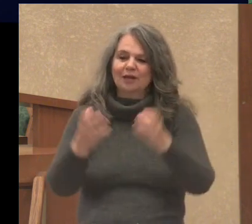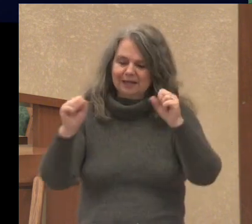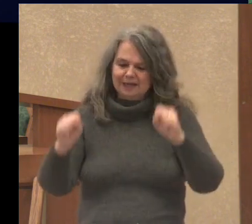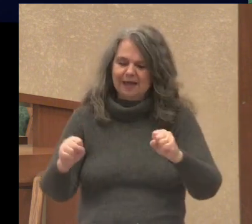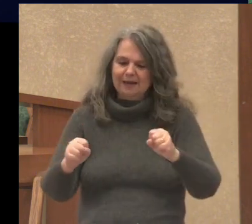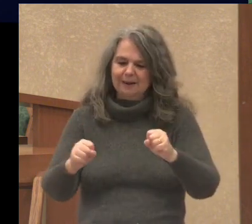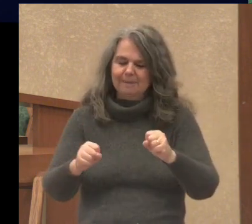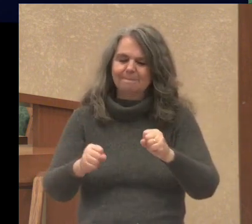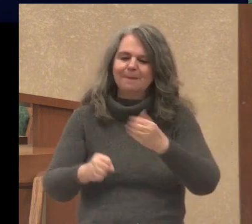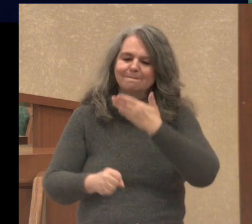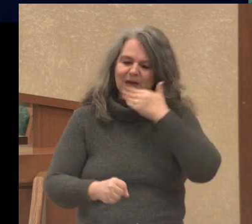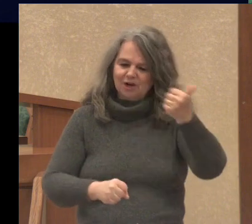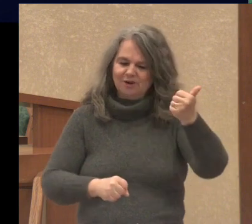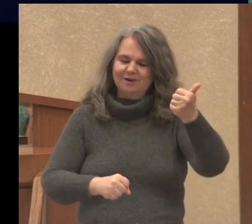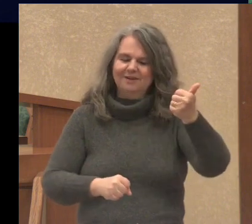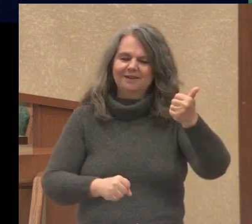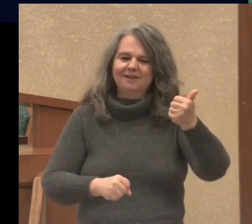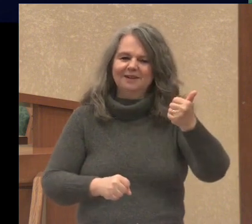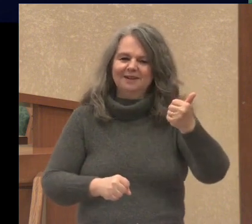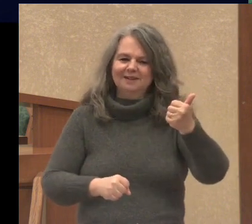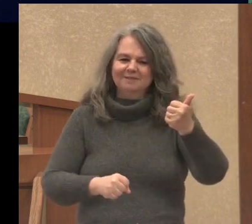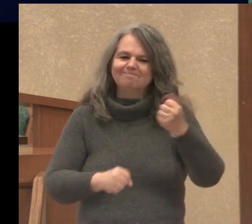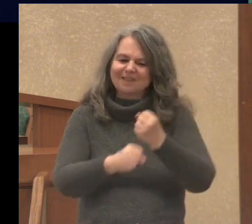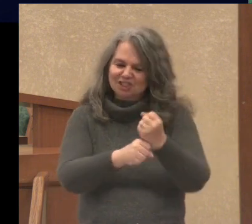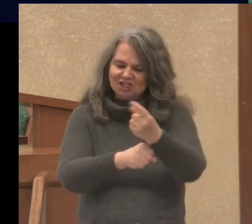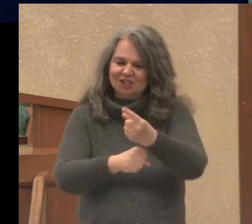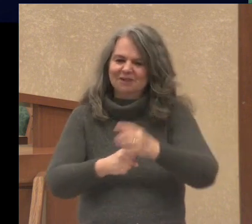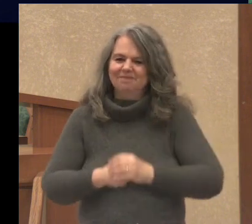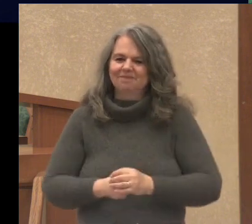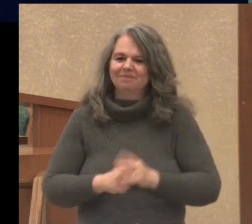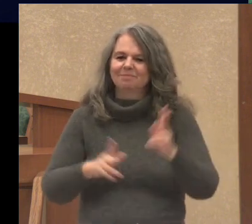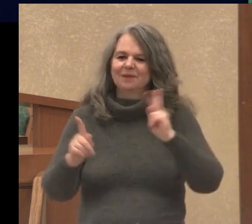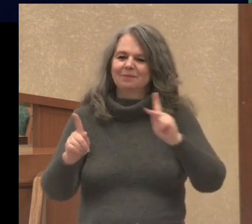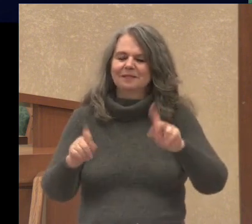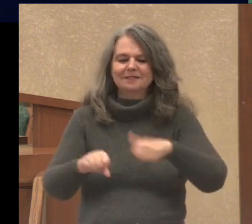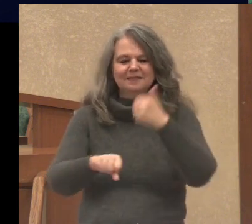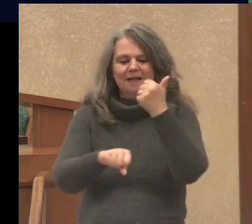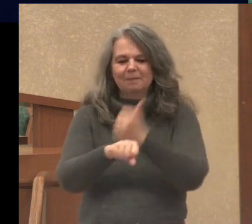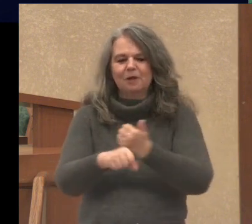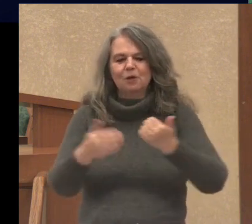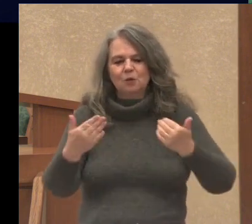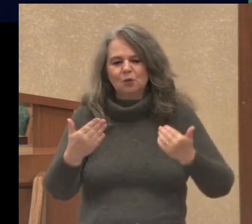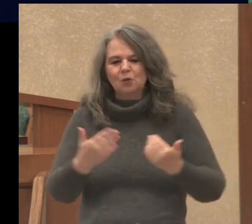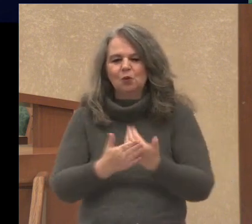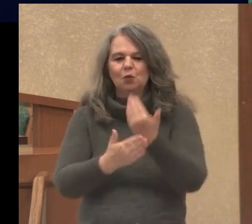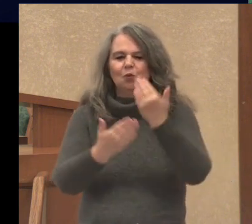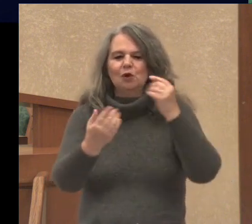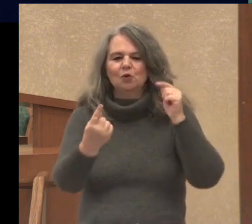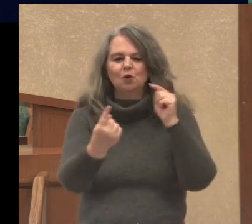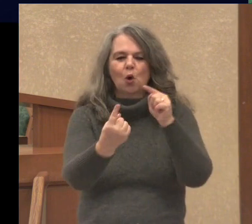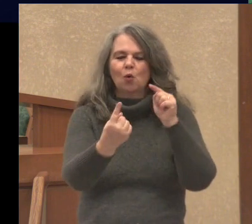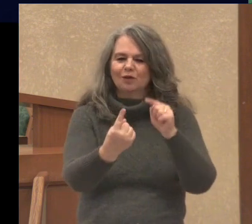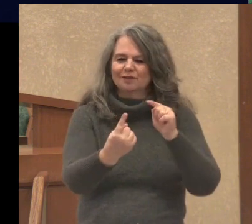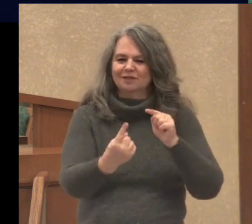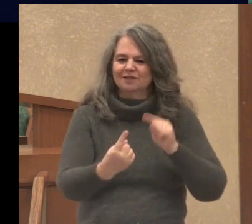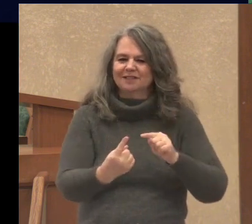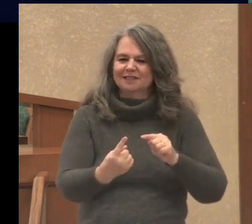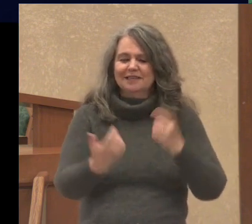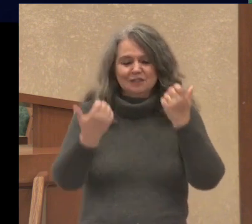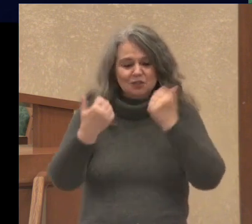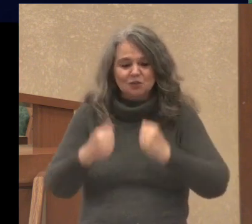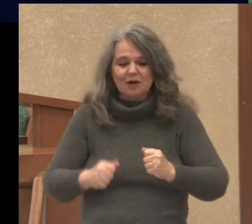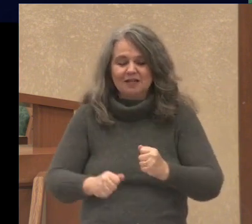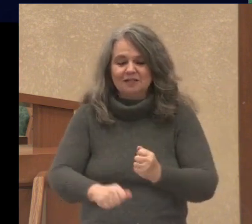in the year ahead. People establish New Year's resolutions intent on improving